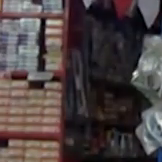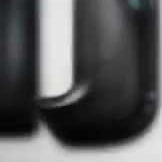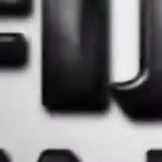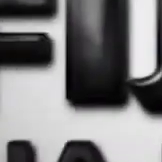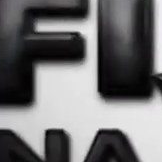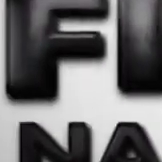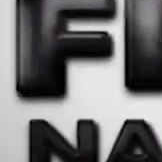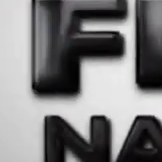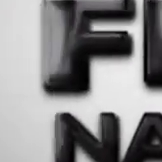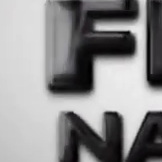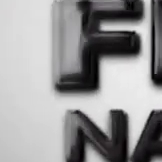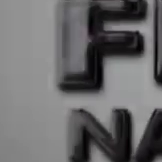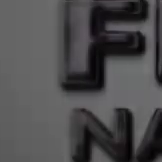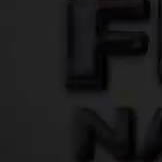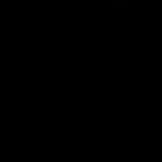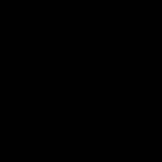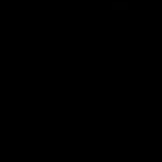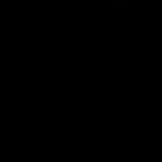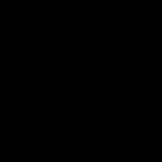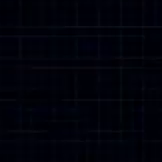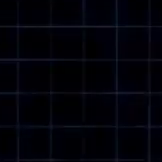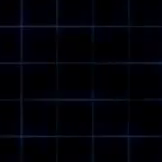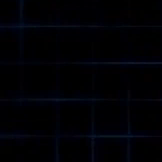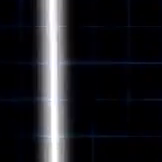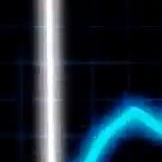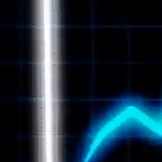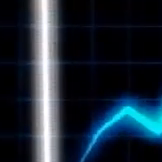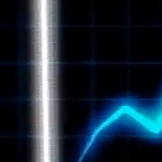Radio Fiji One, Nandomo Iwiti.